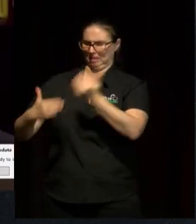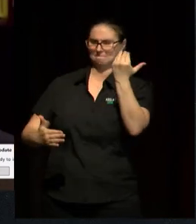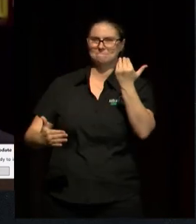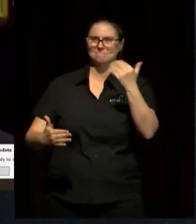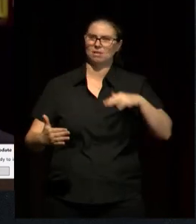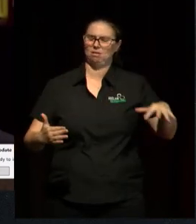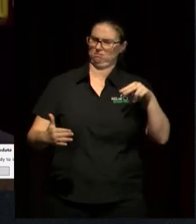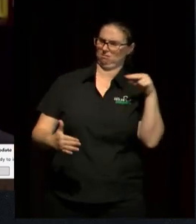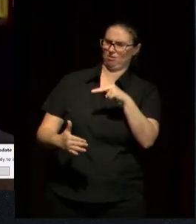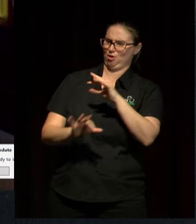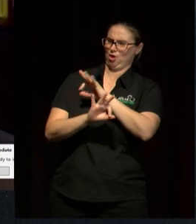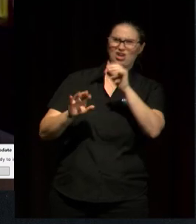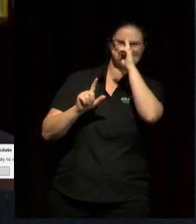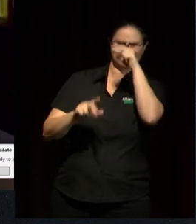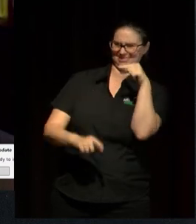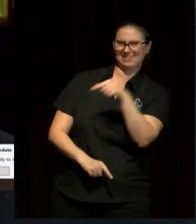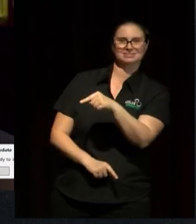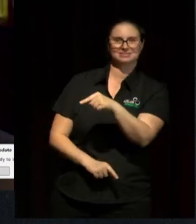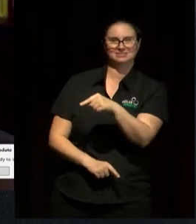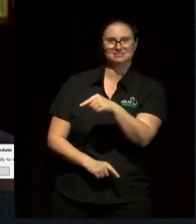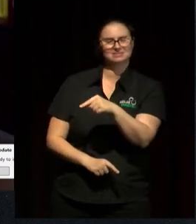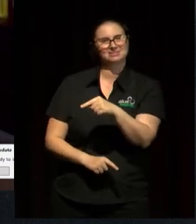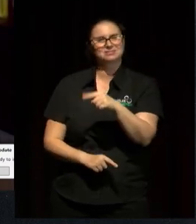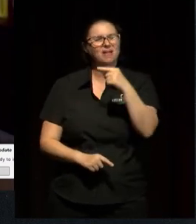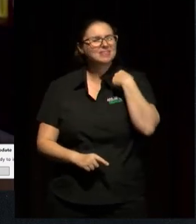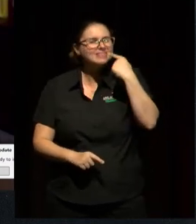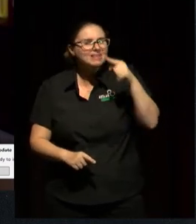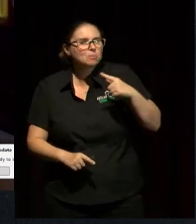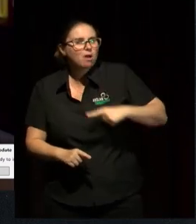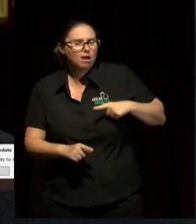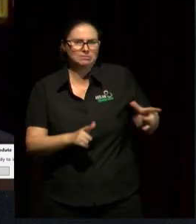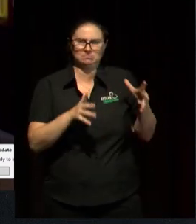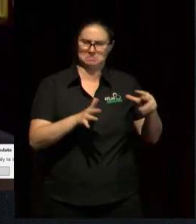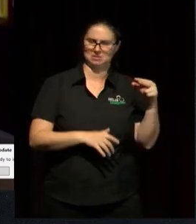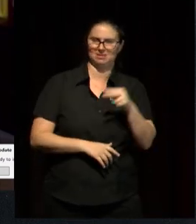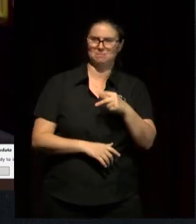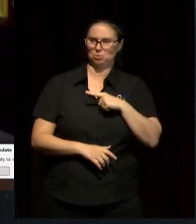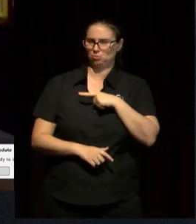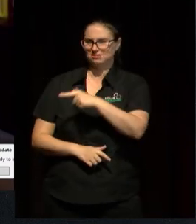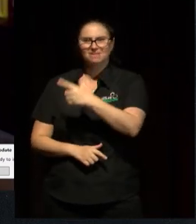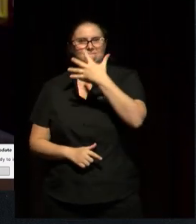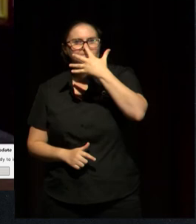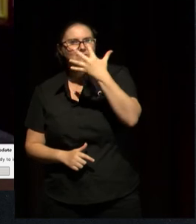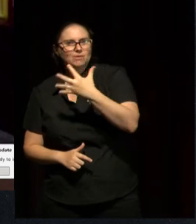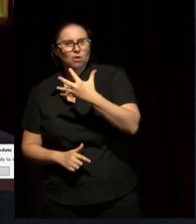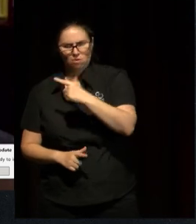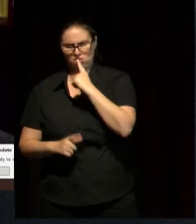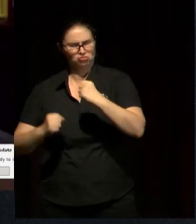why is it unexpected that a child, a 15 year old adolescent would have strong opinions and would be articulate?